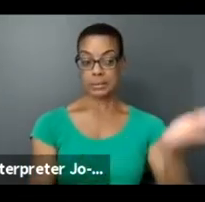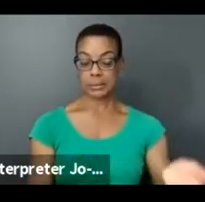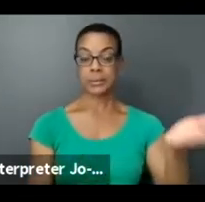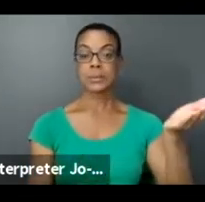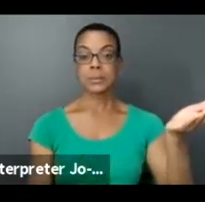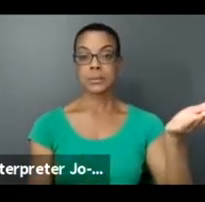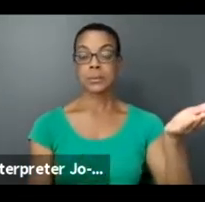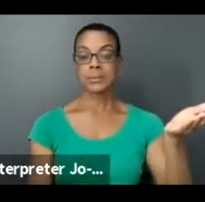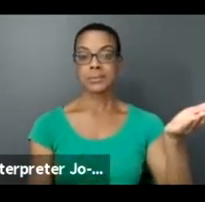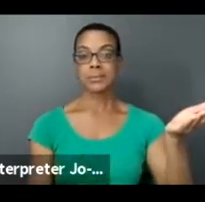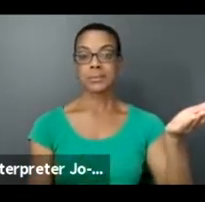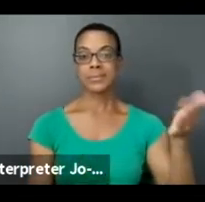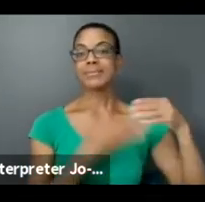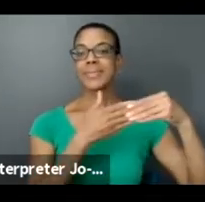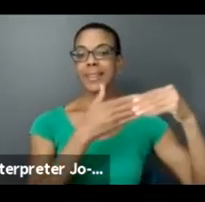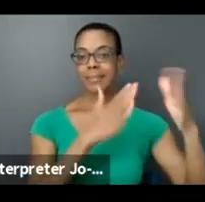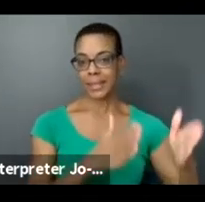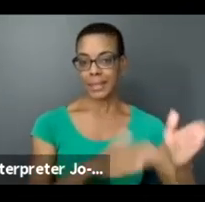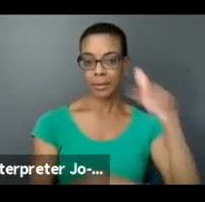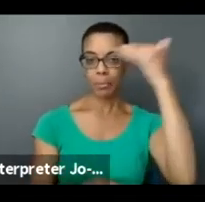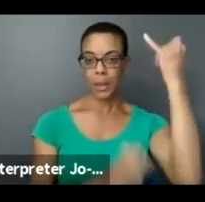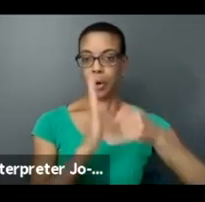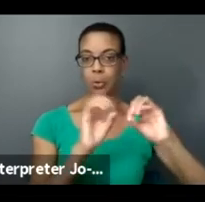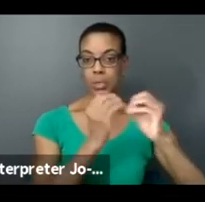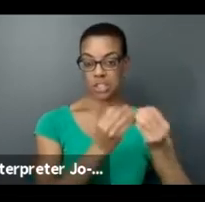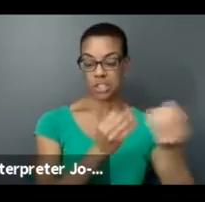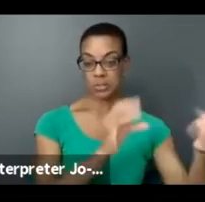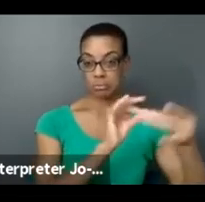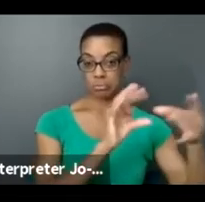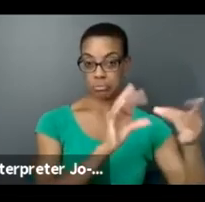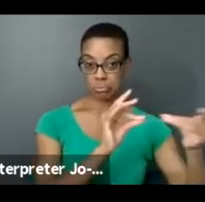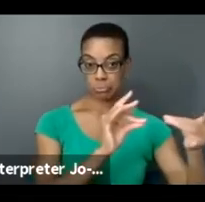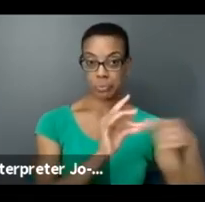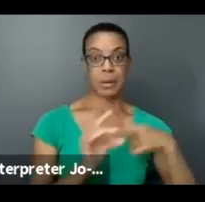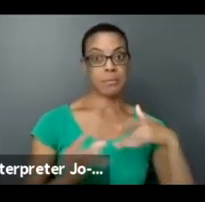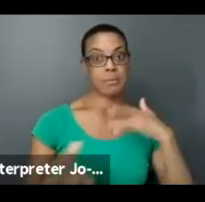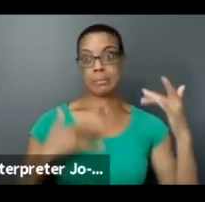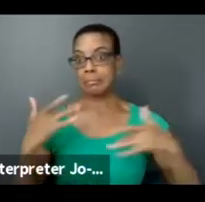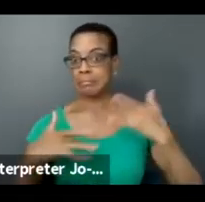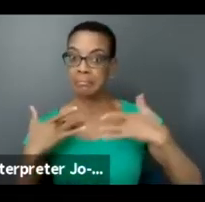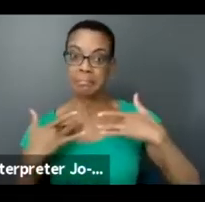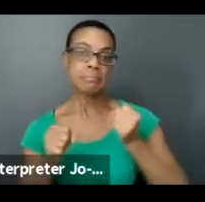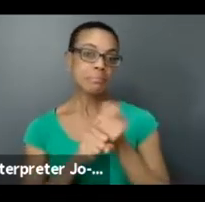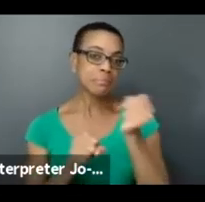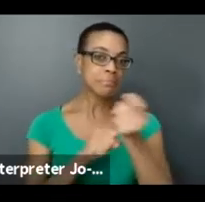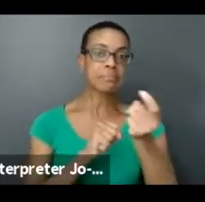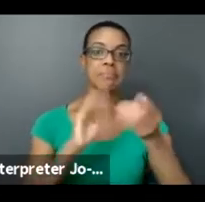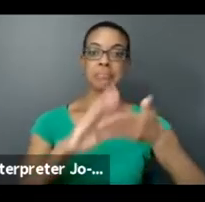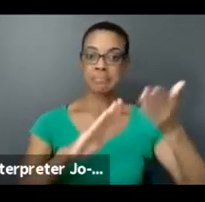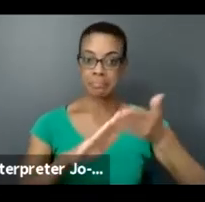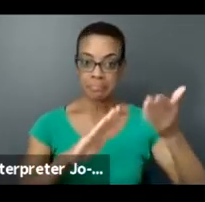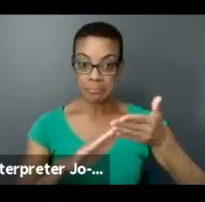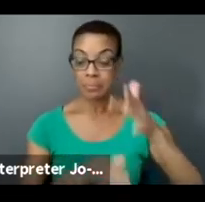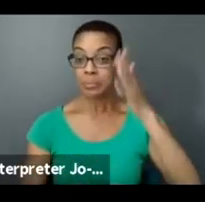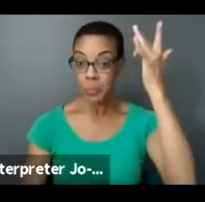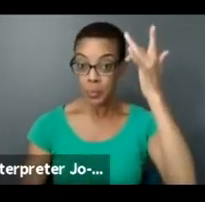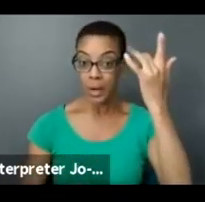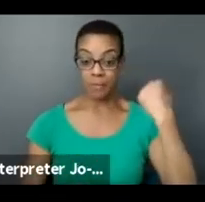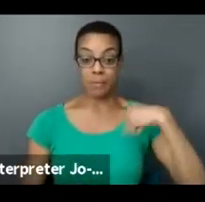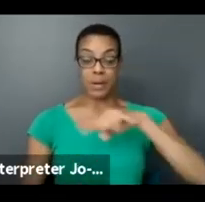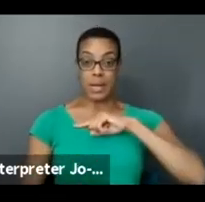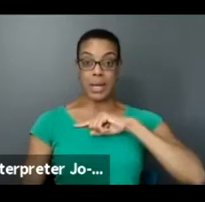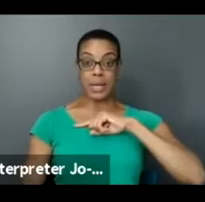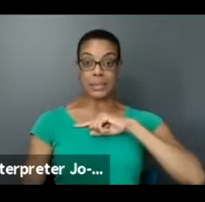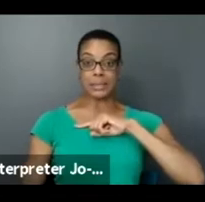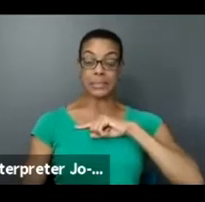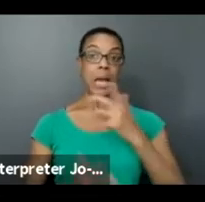the leader of a Black arts organization said, so I'm super excited about the annual operating, because for us, and I